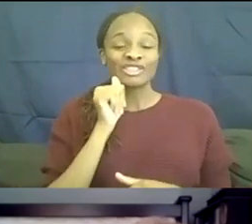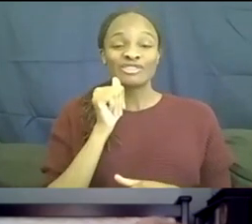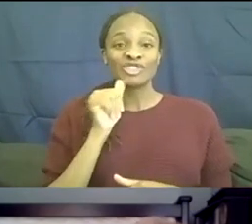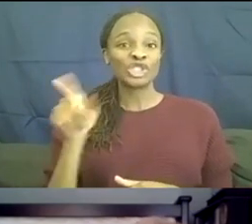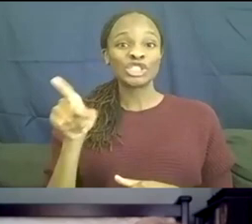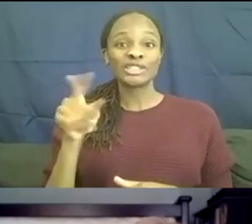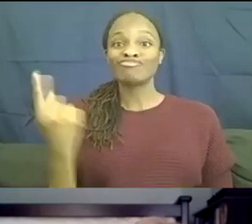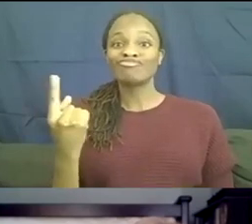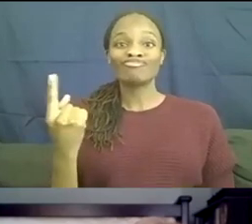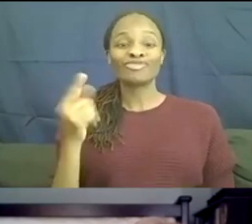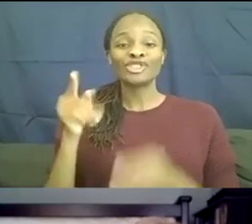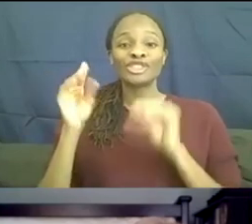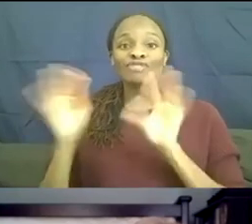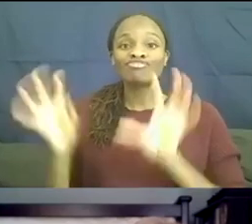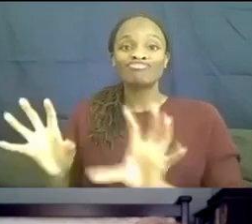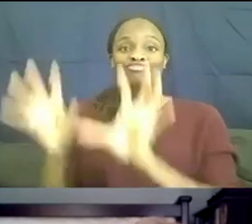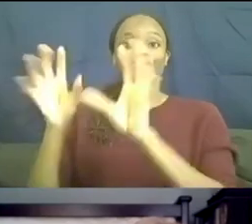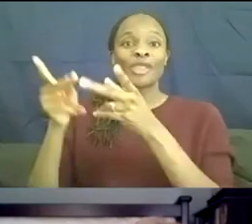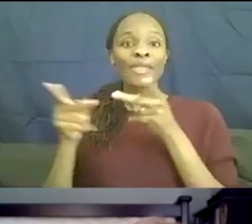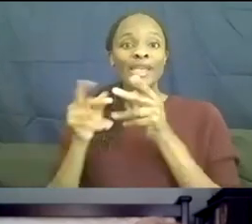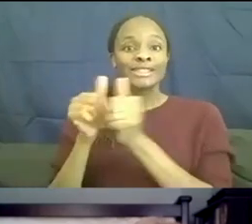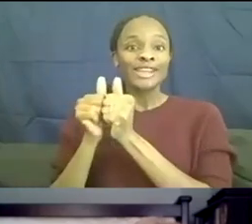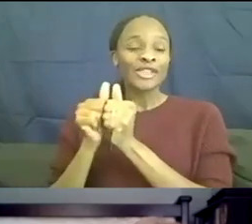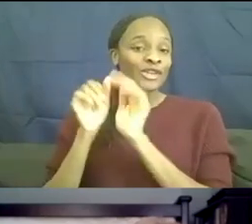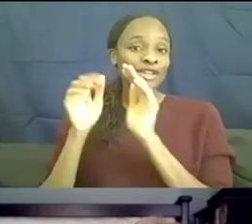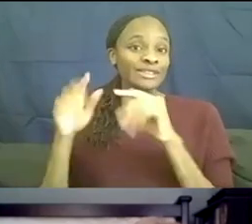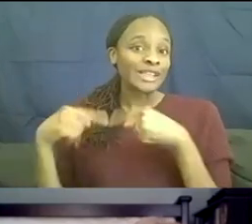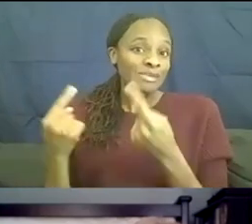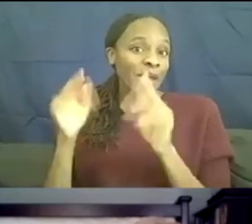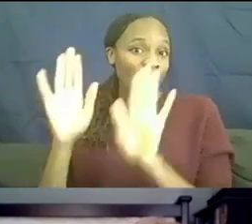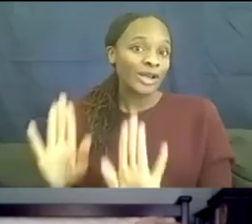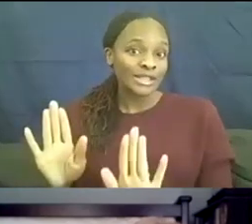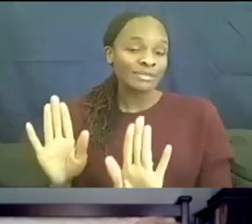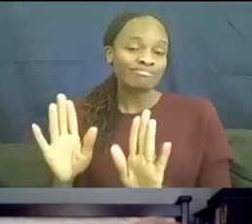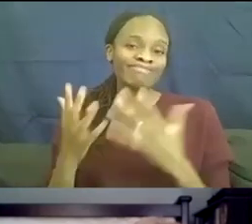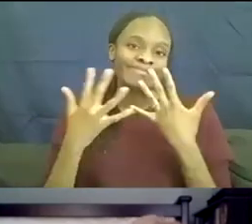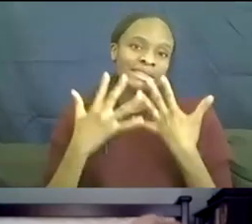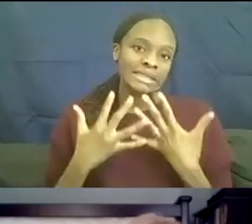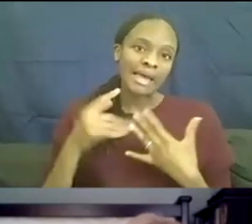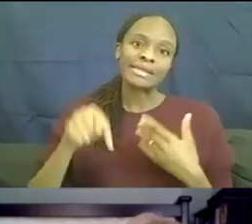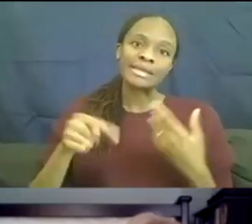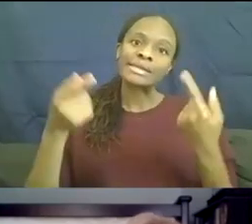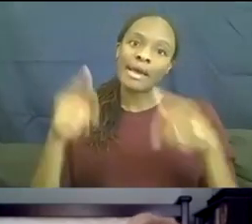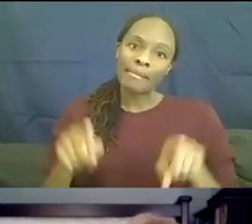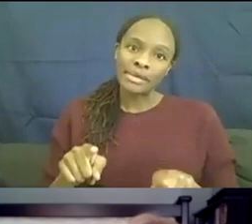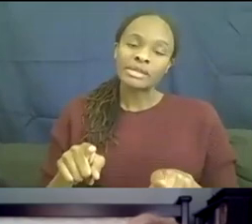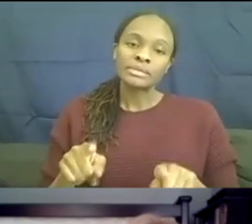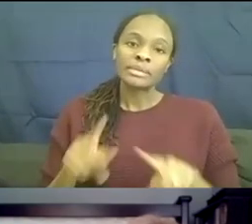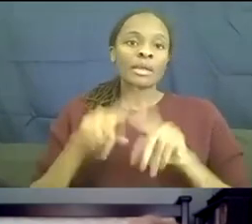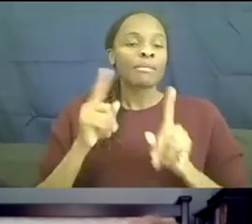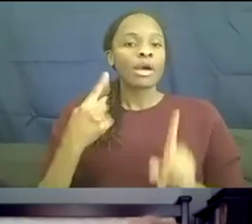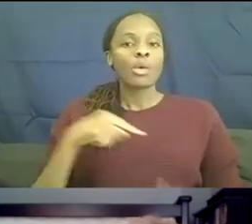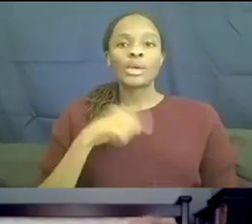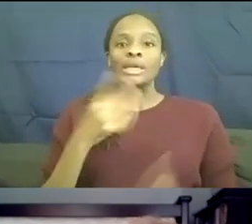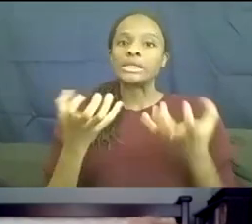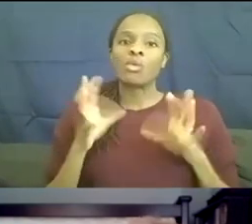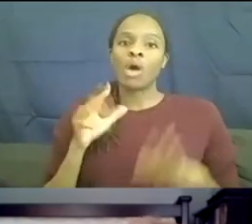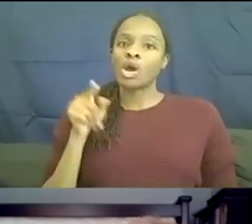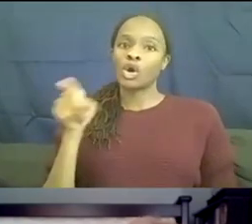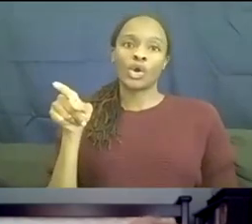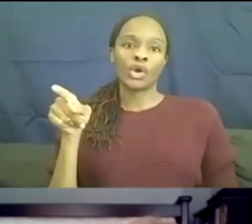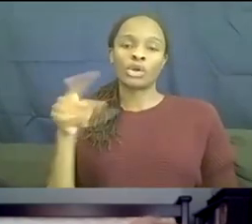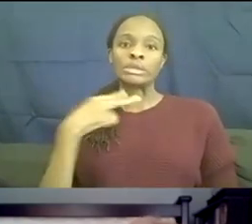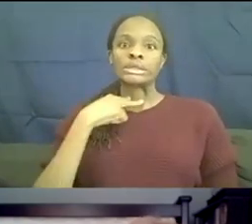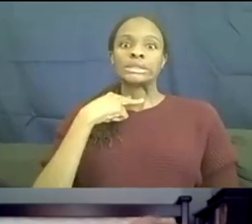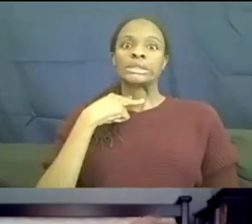and we decorated the place together and it's been awesome. And it's a shame this happened, but we just did not want her to be stuck